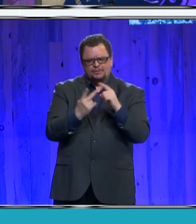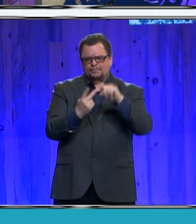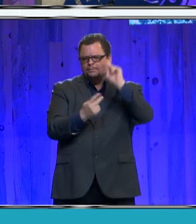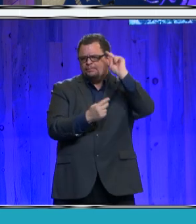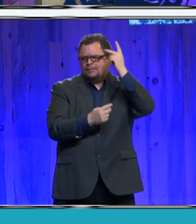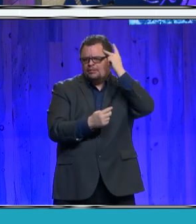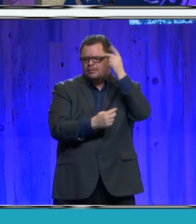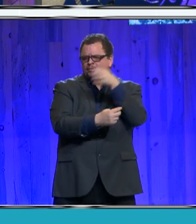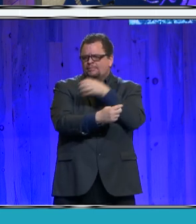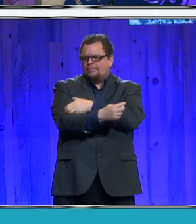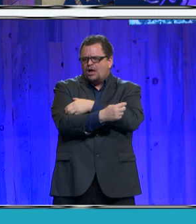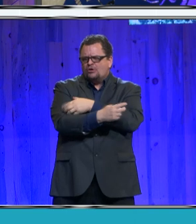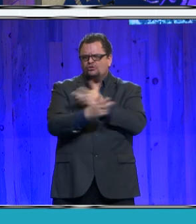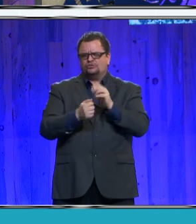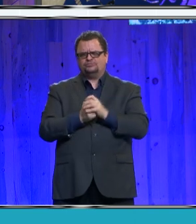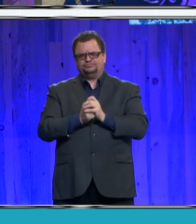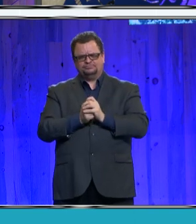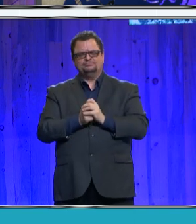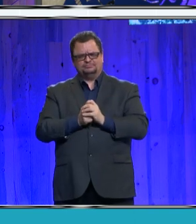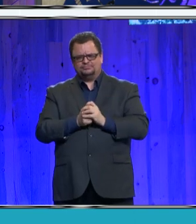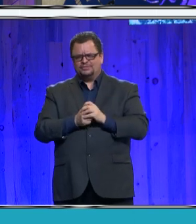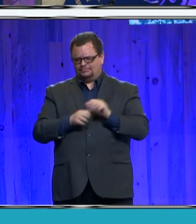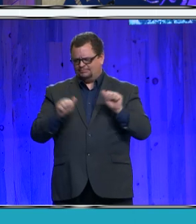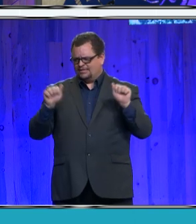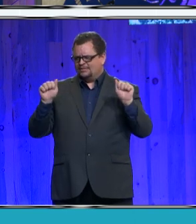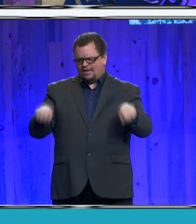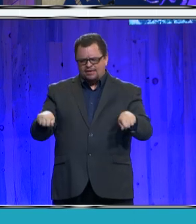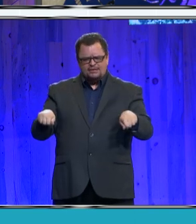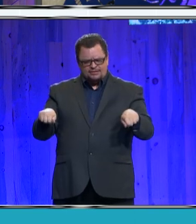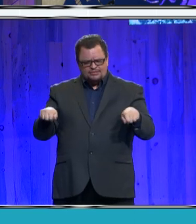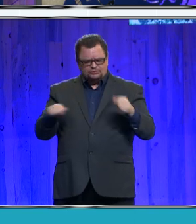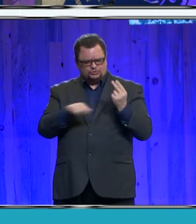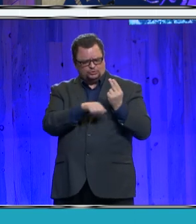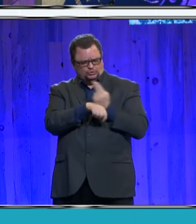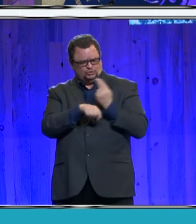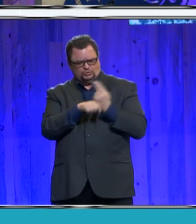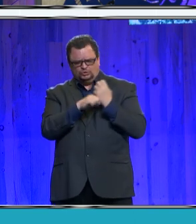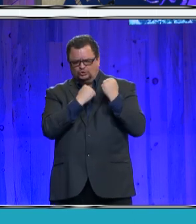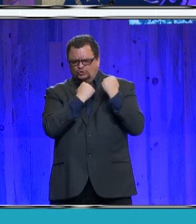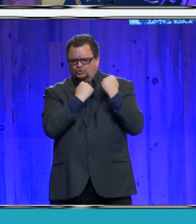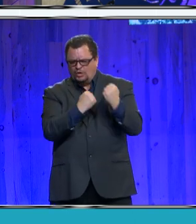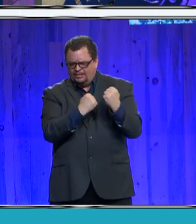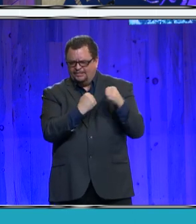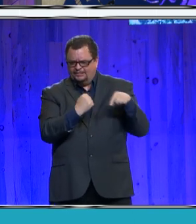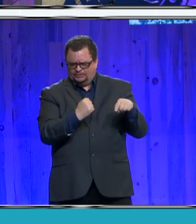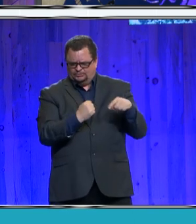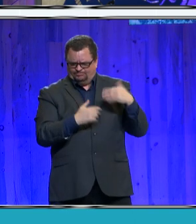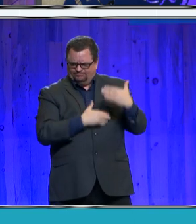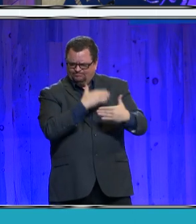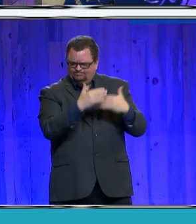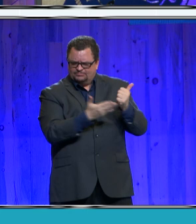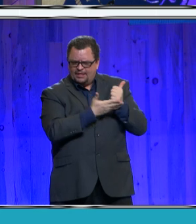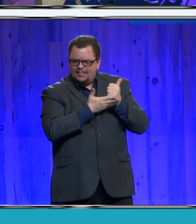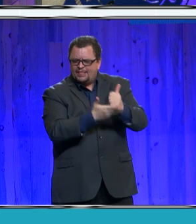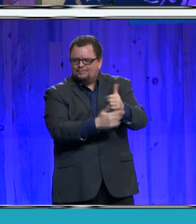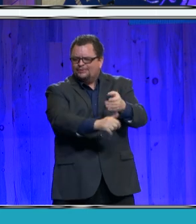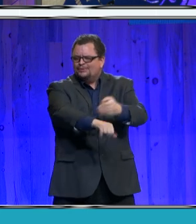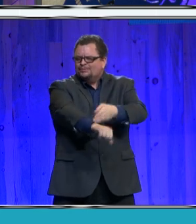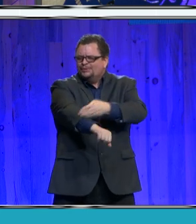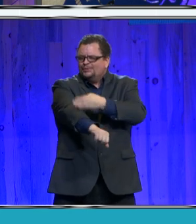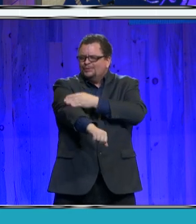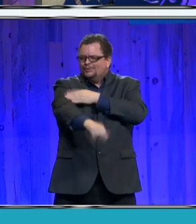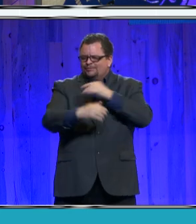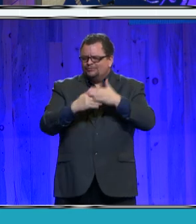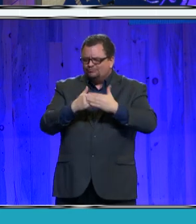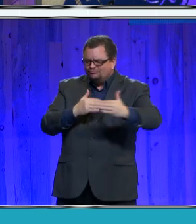and should use our strength for the betterment of our citizens and our economy. And while we are a successful county,